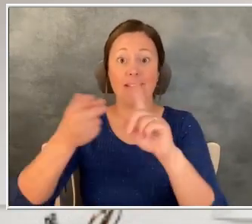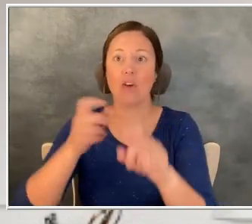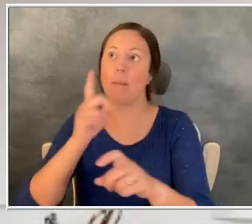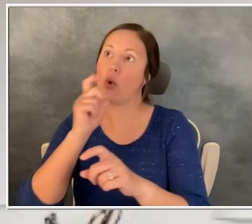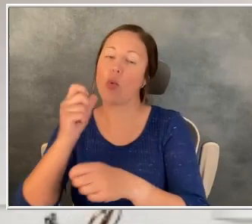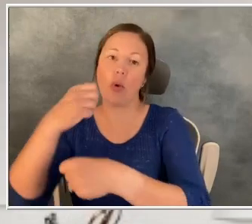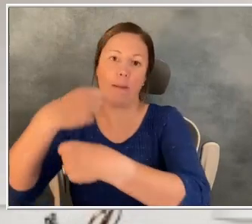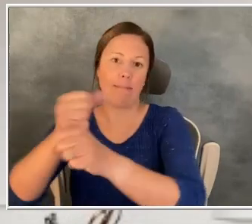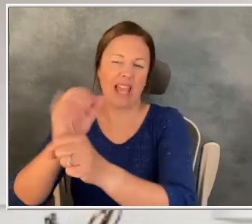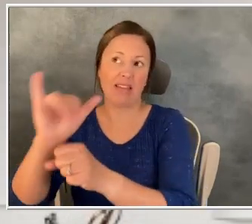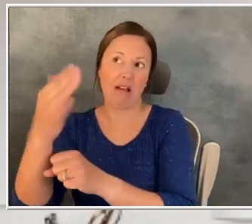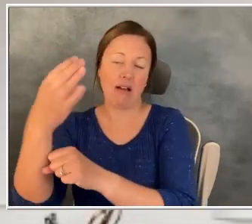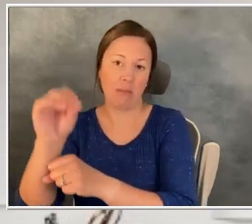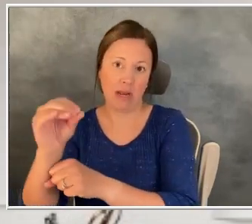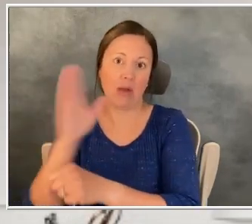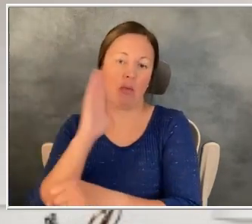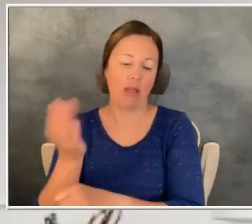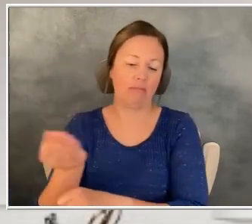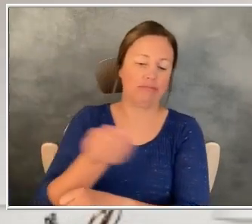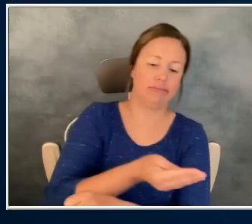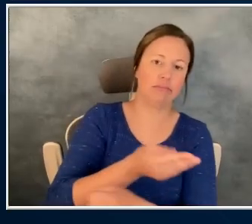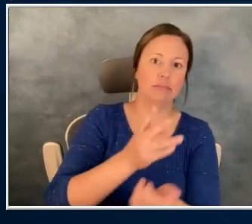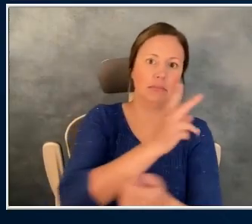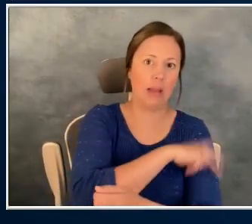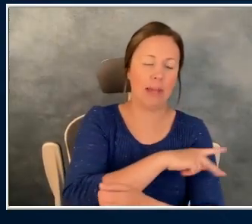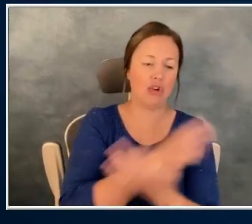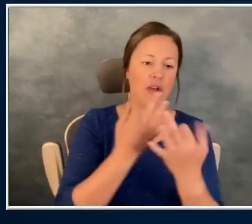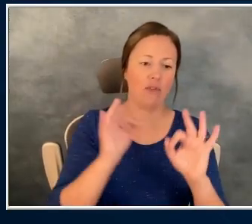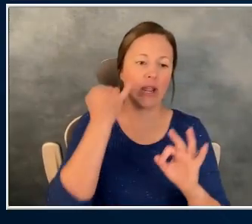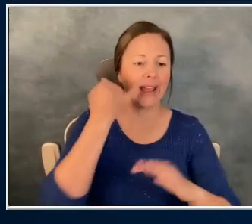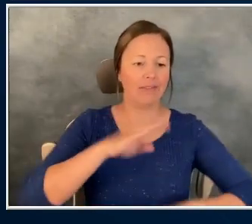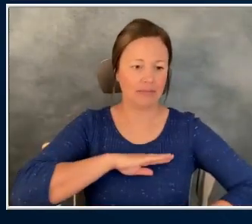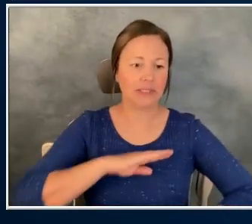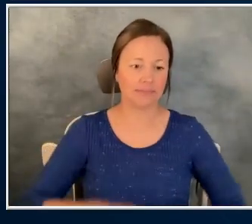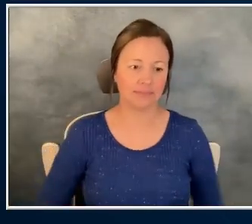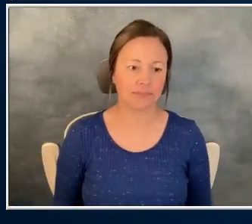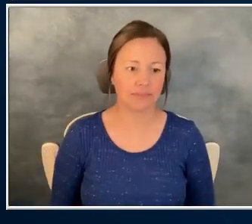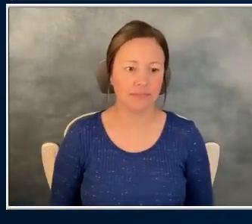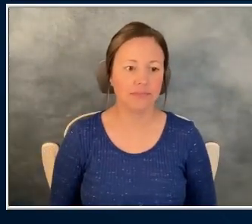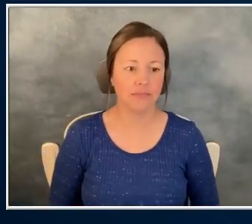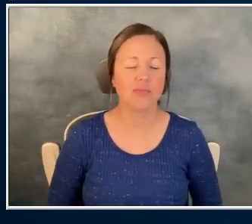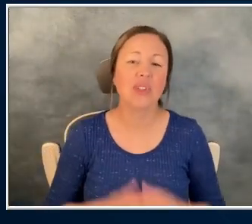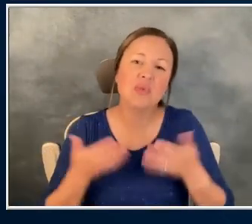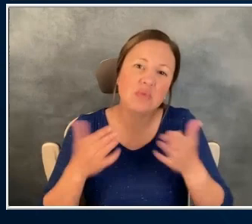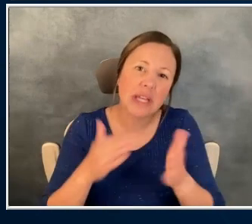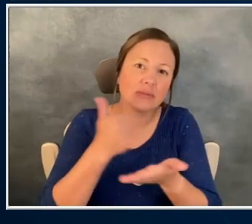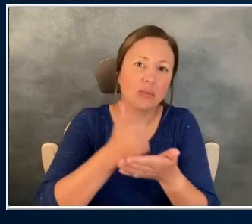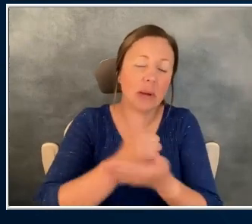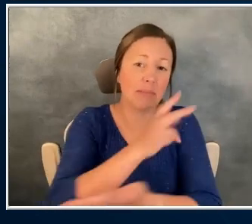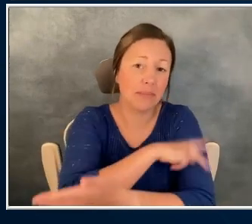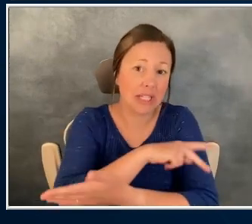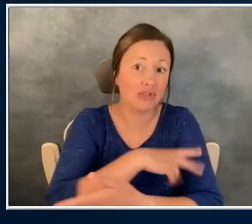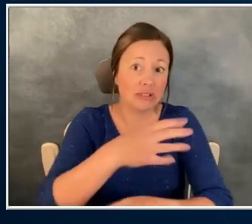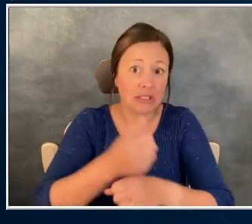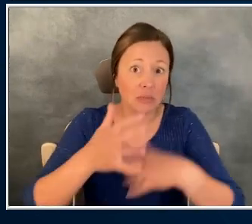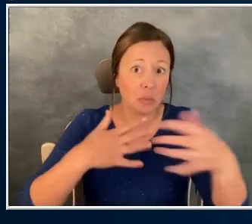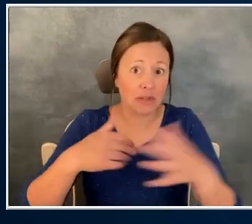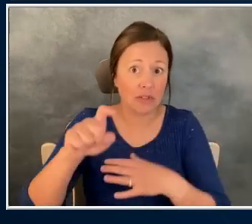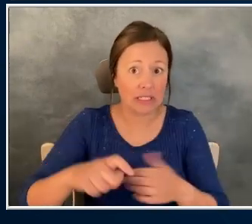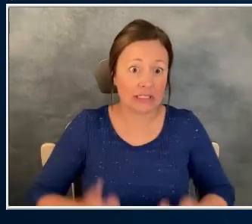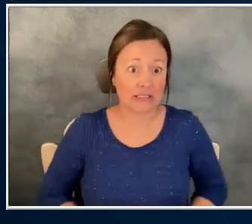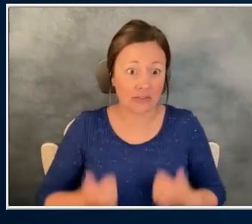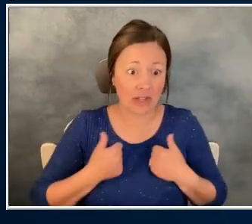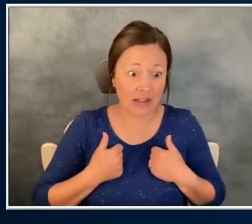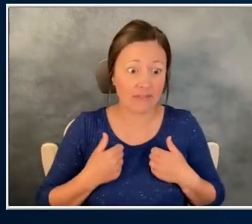if they meet the criteria for that. So there are ways to help patients get what they need to survive. Very much so. We're already